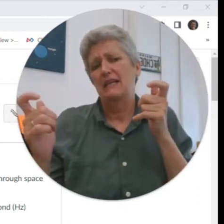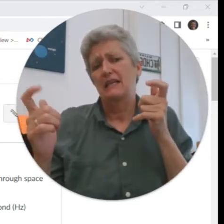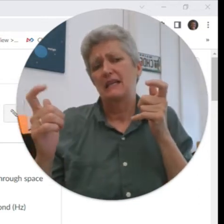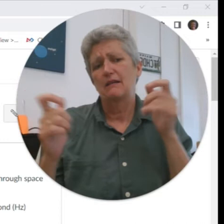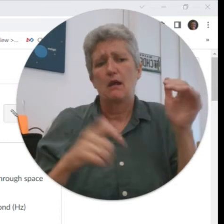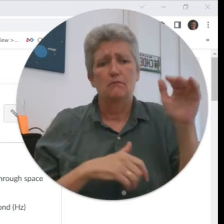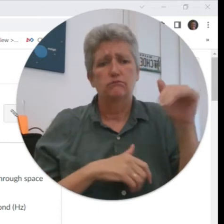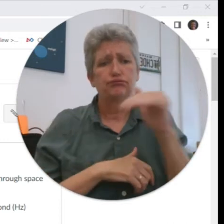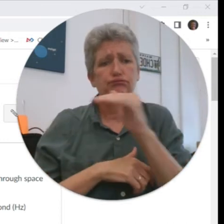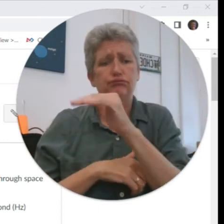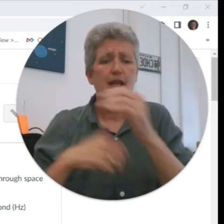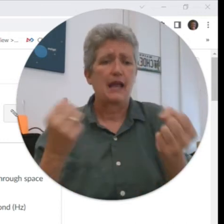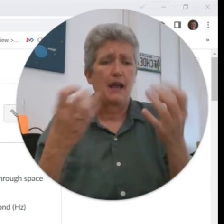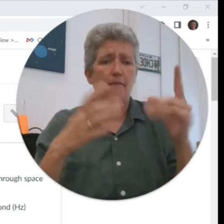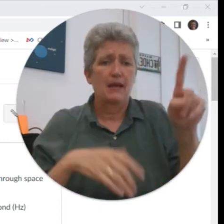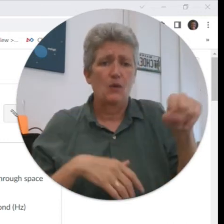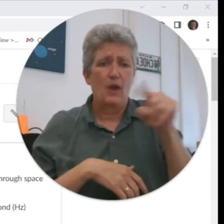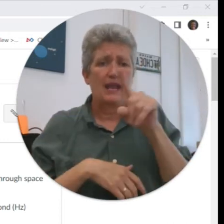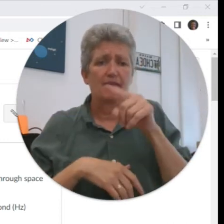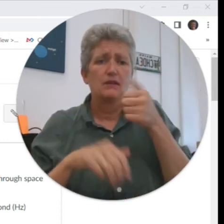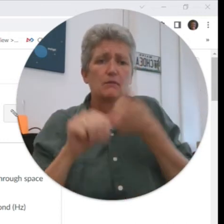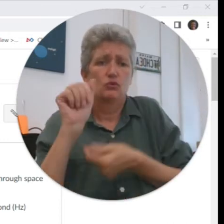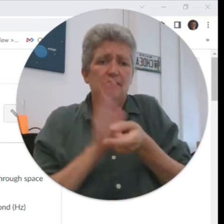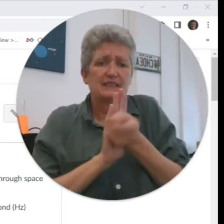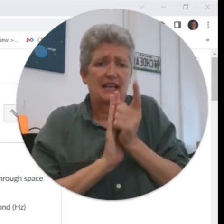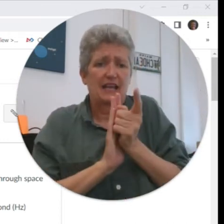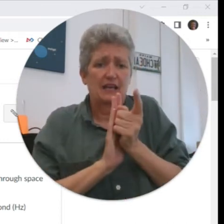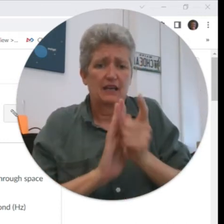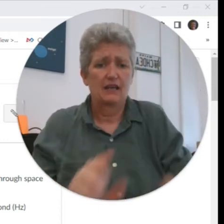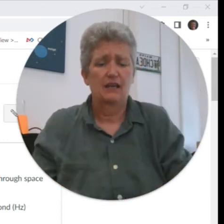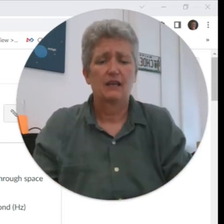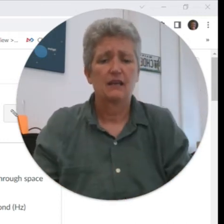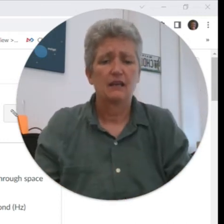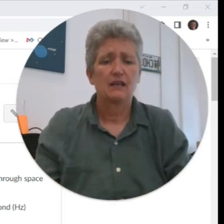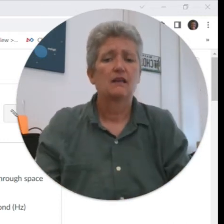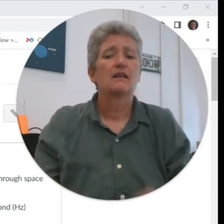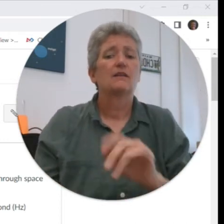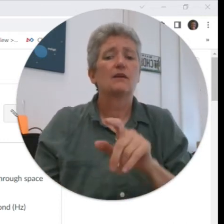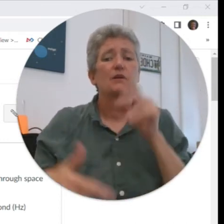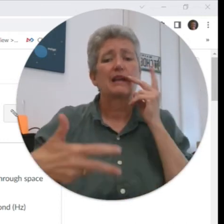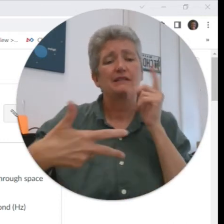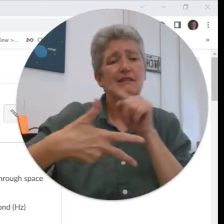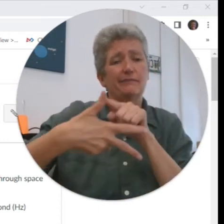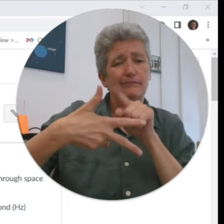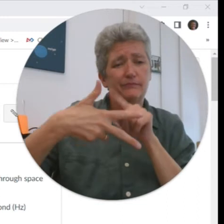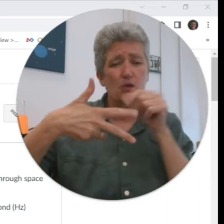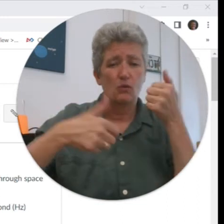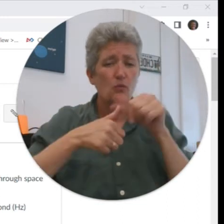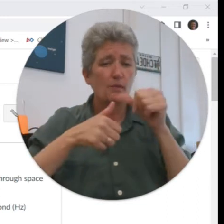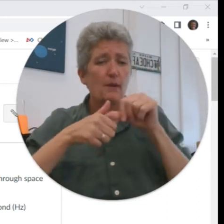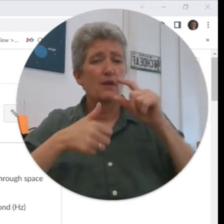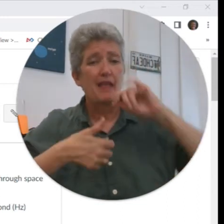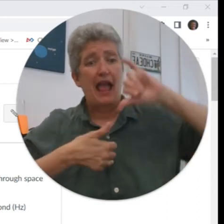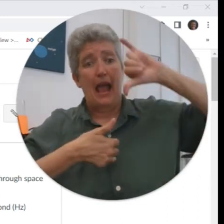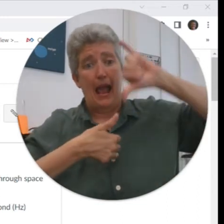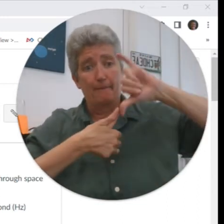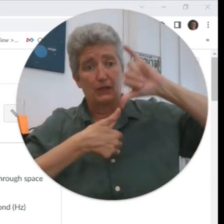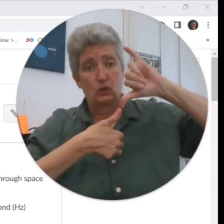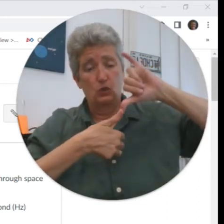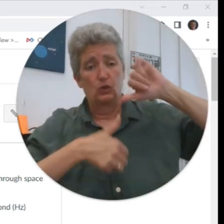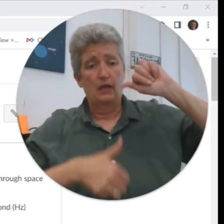means that speed of a wave how many waves are going by in one second